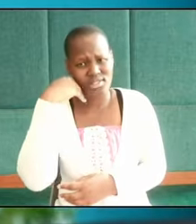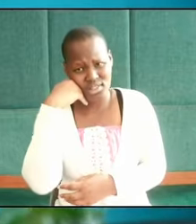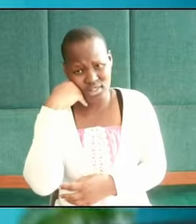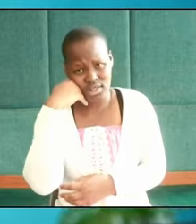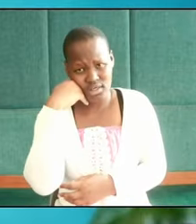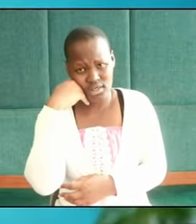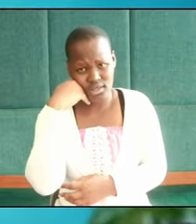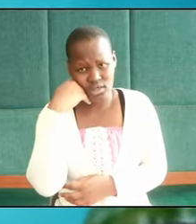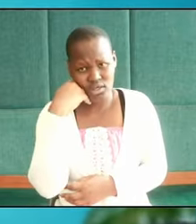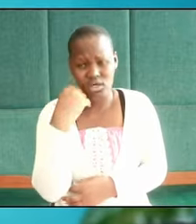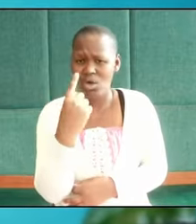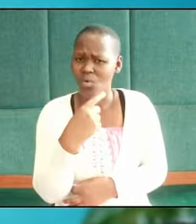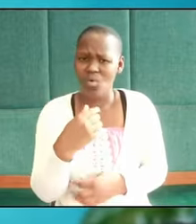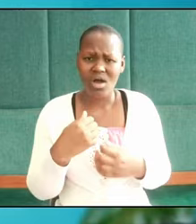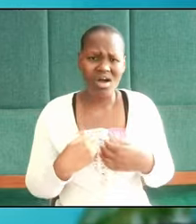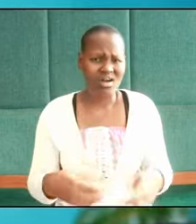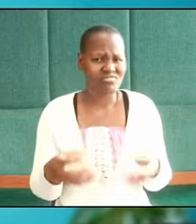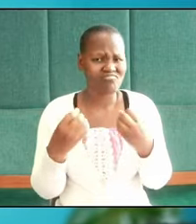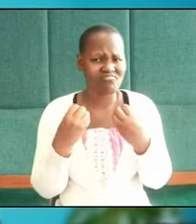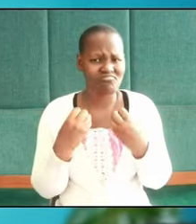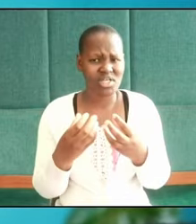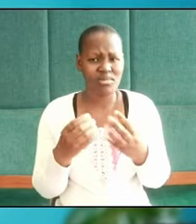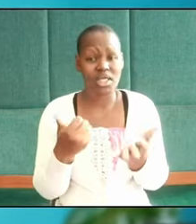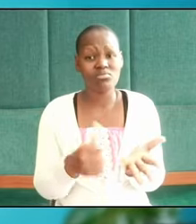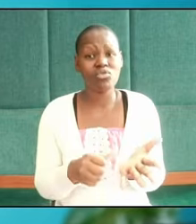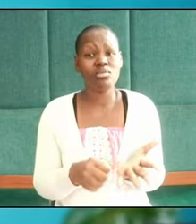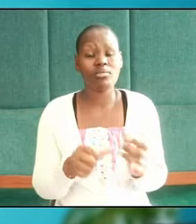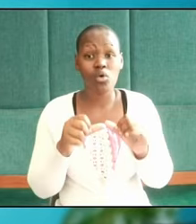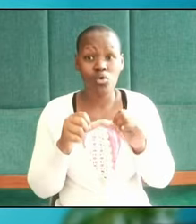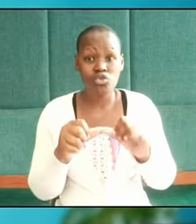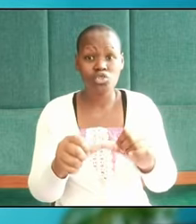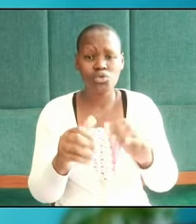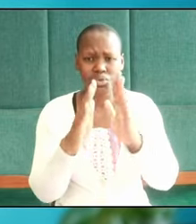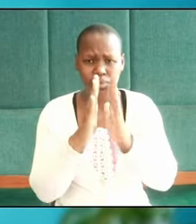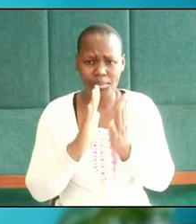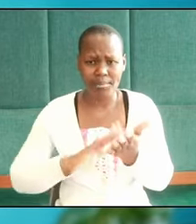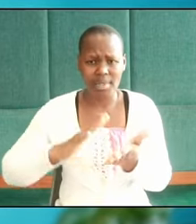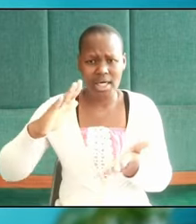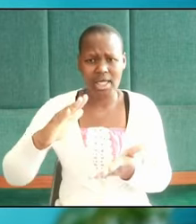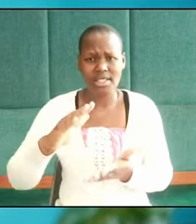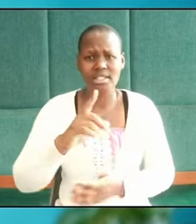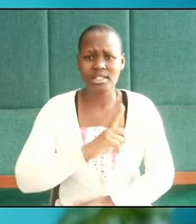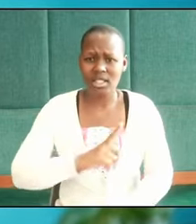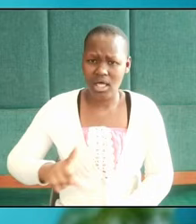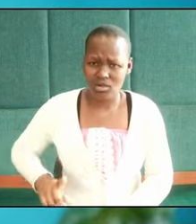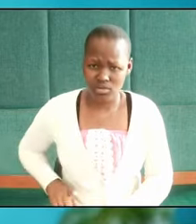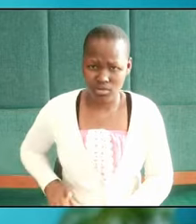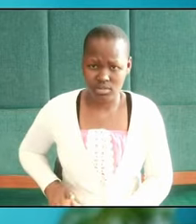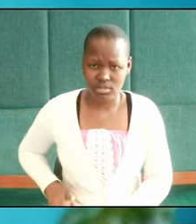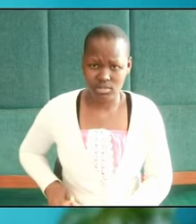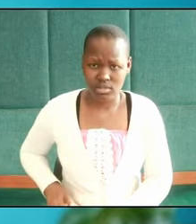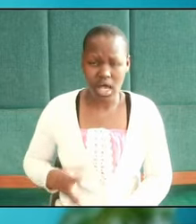those who have many infirmities, continue to praise the Lord despite